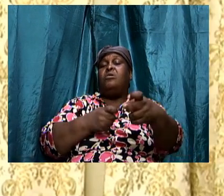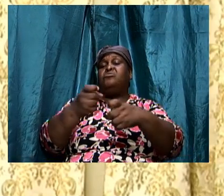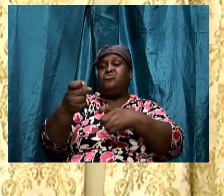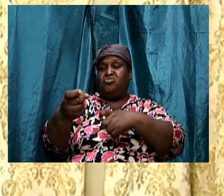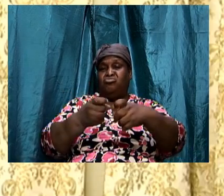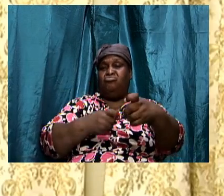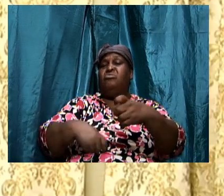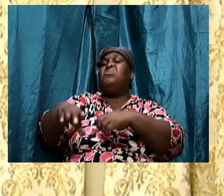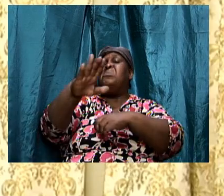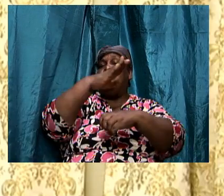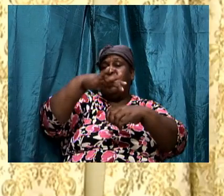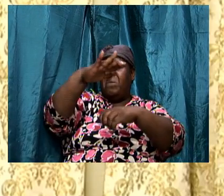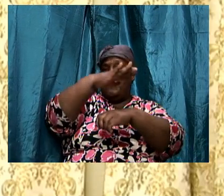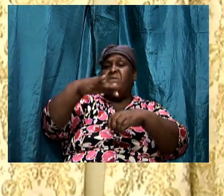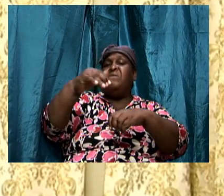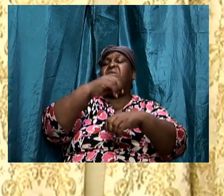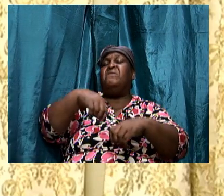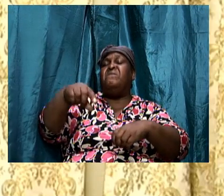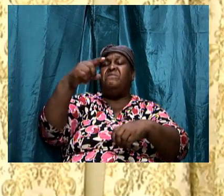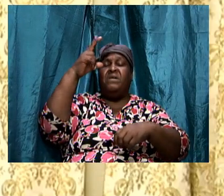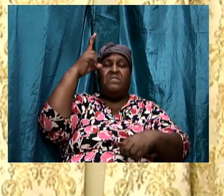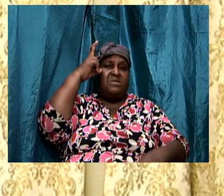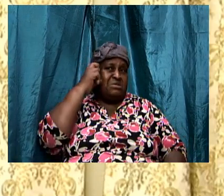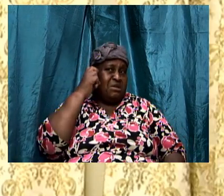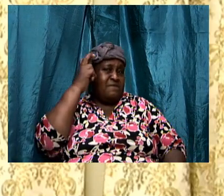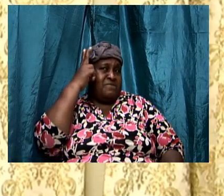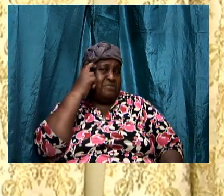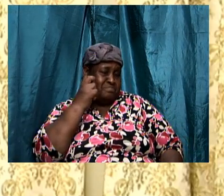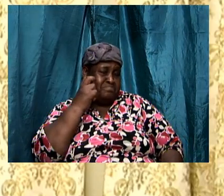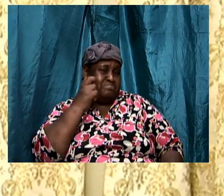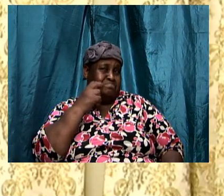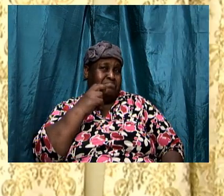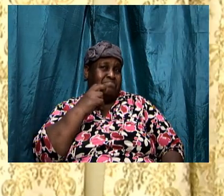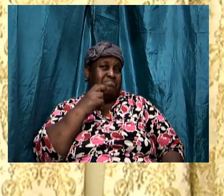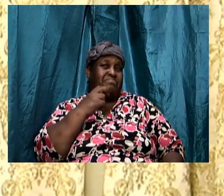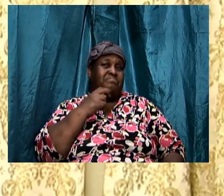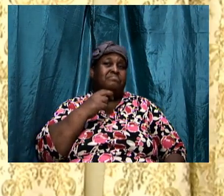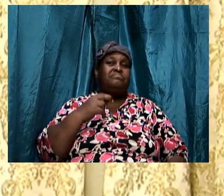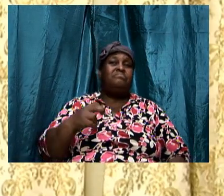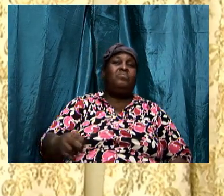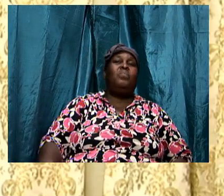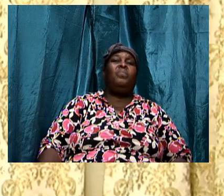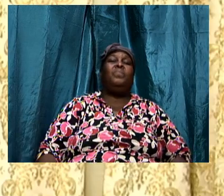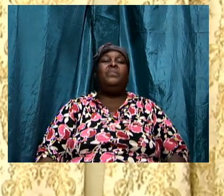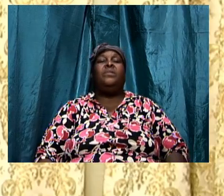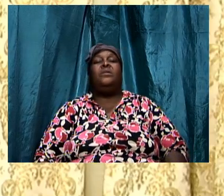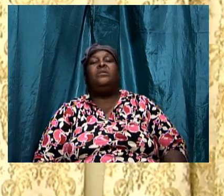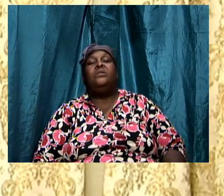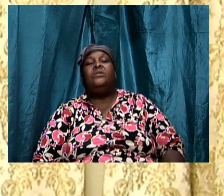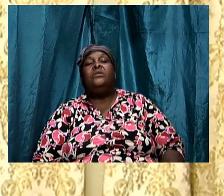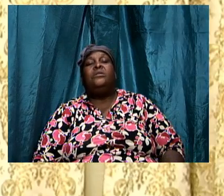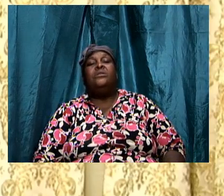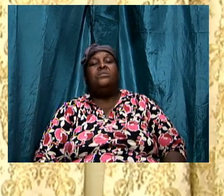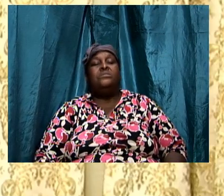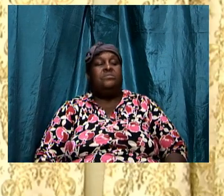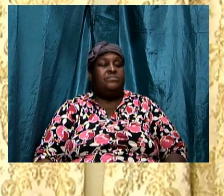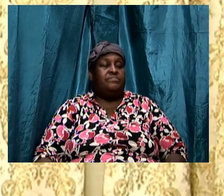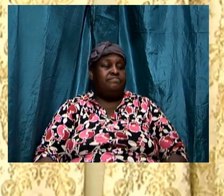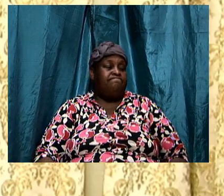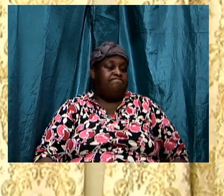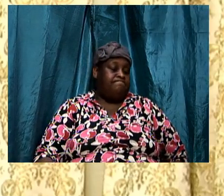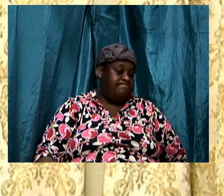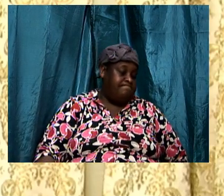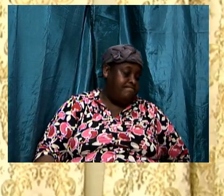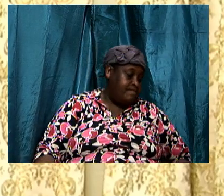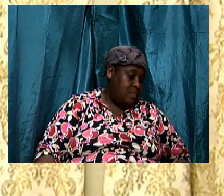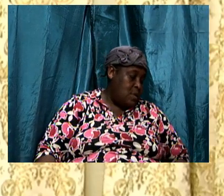offensive, aggressive push is going to come by way